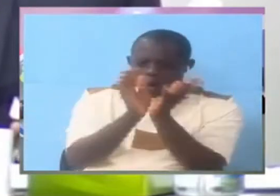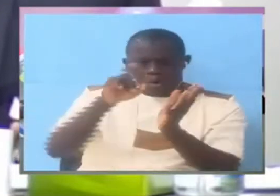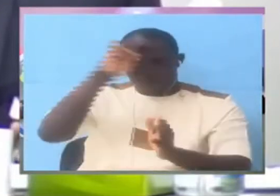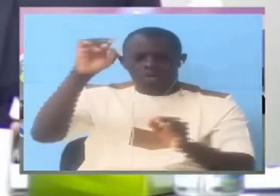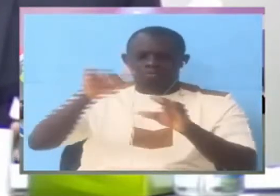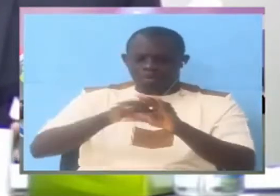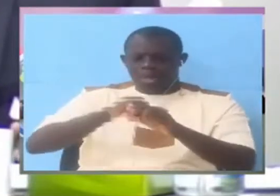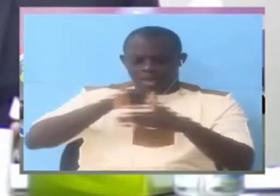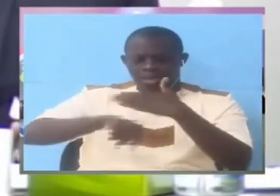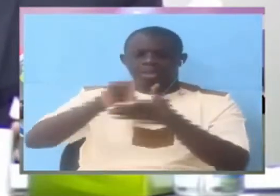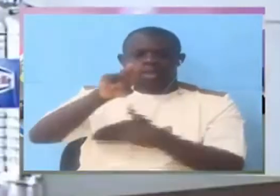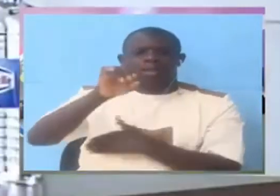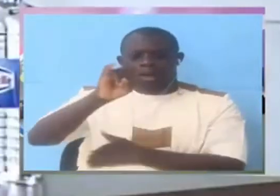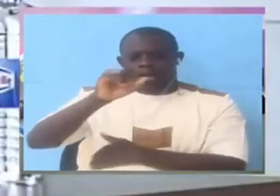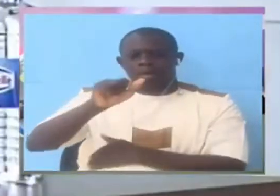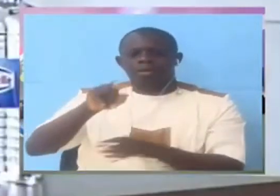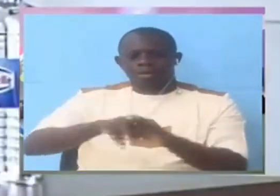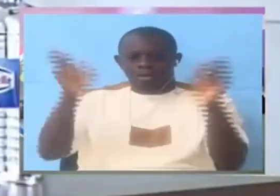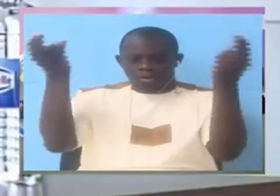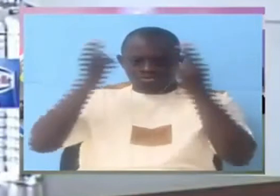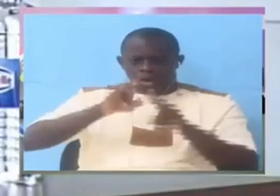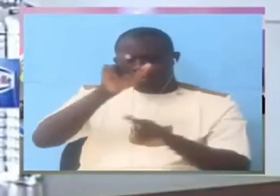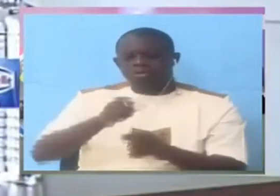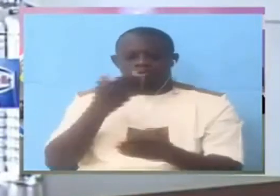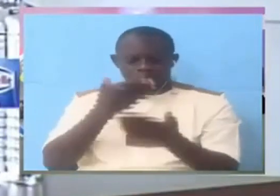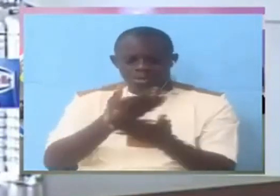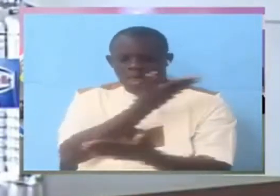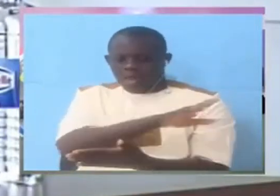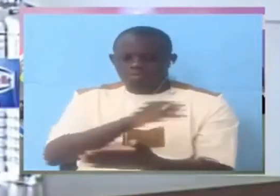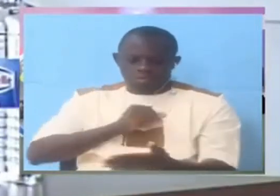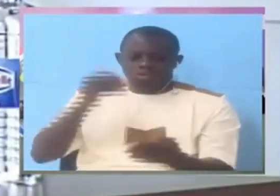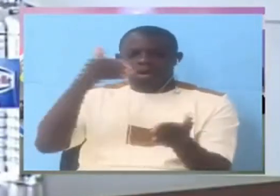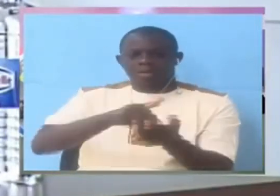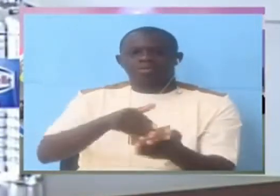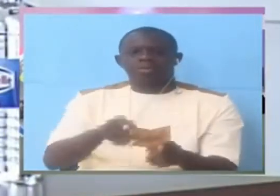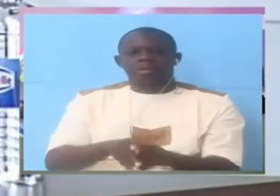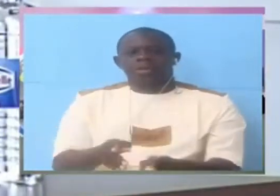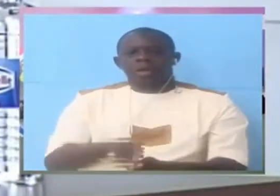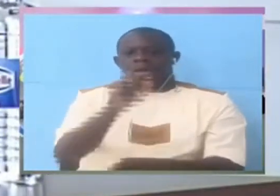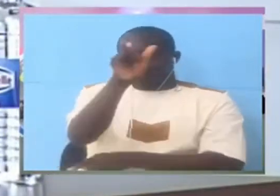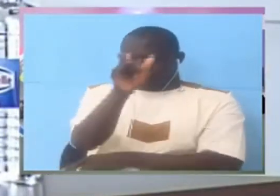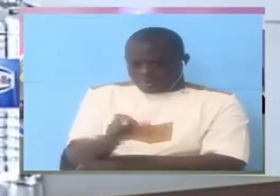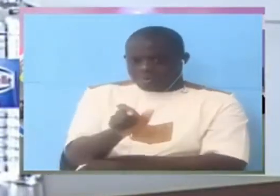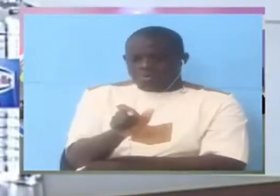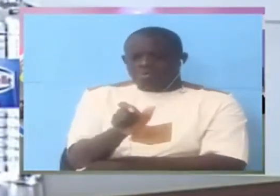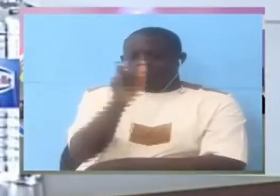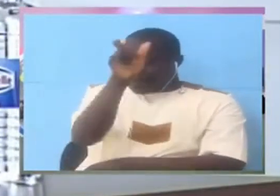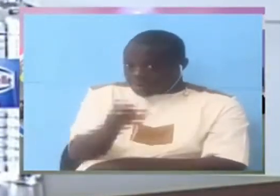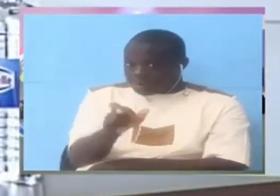council, allow me to come in please. see, the human being is such that it's always chaos.